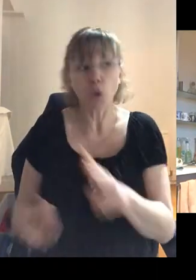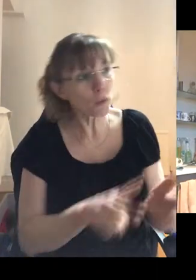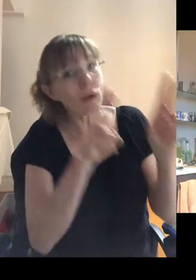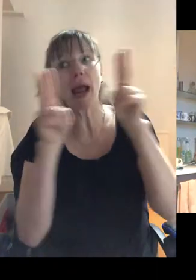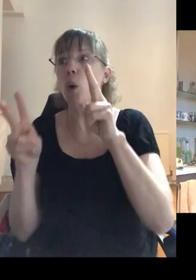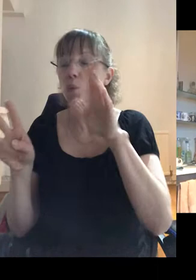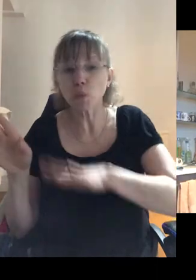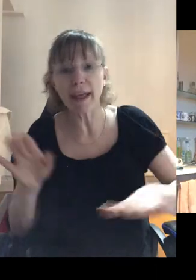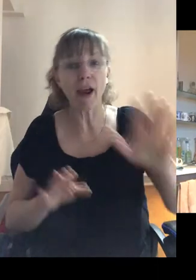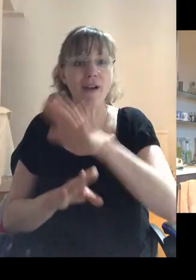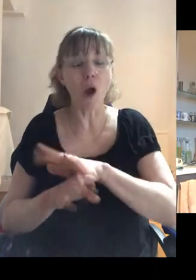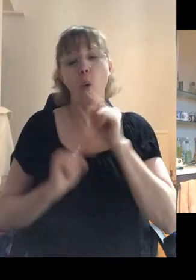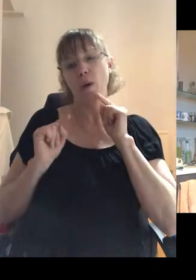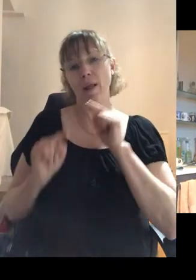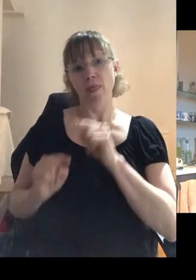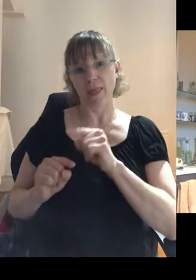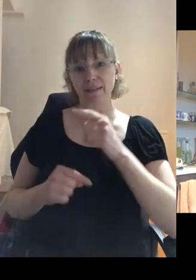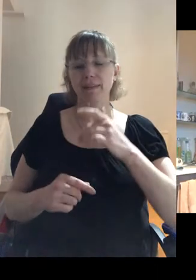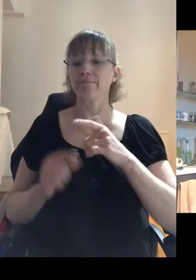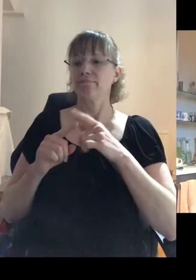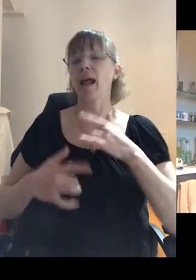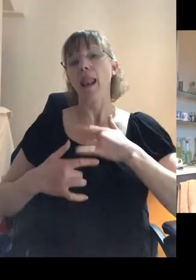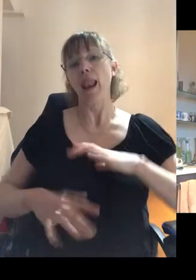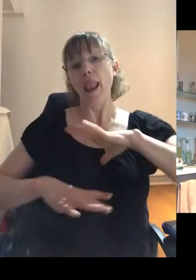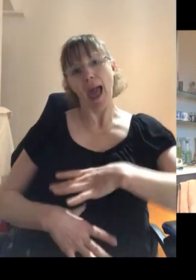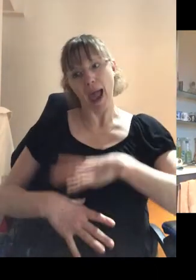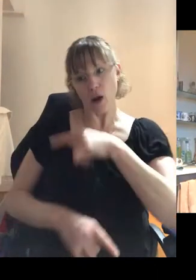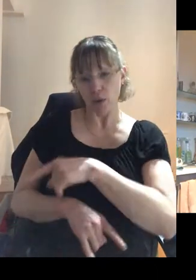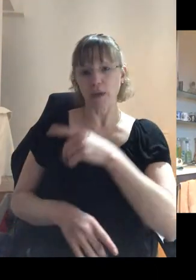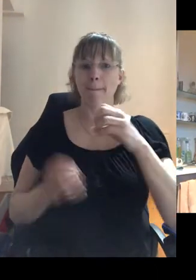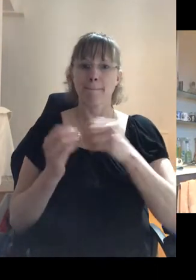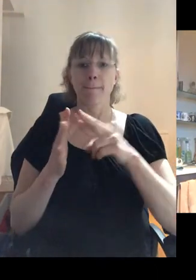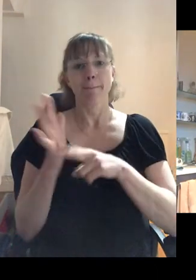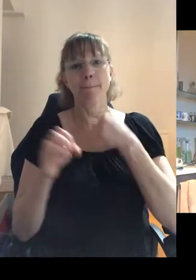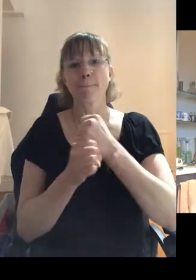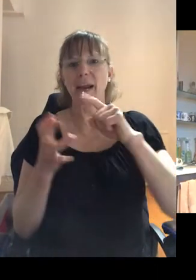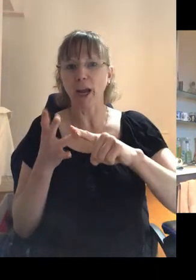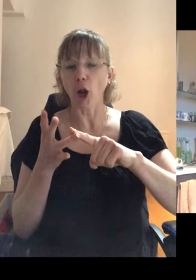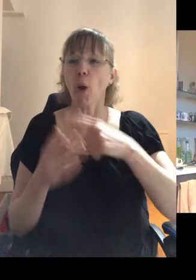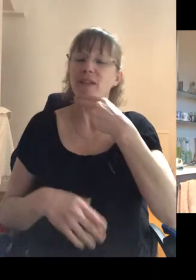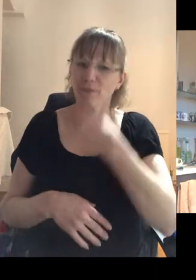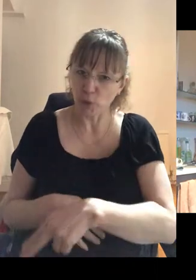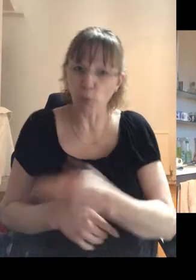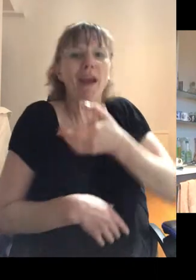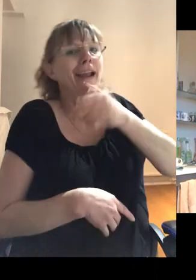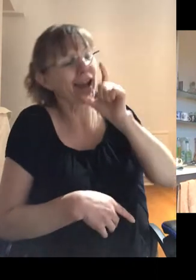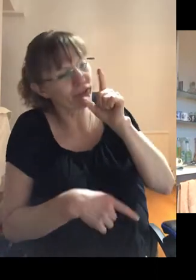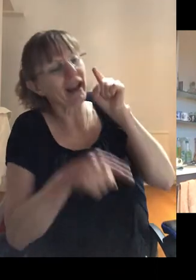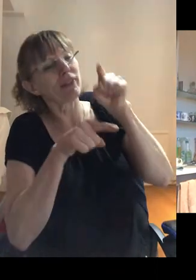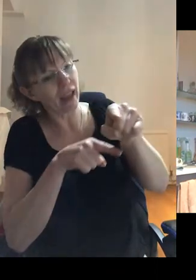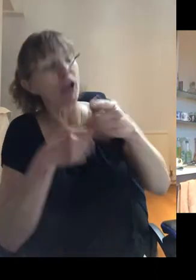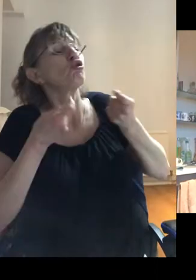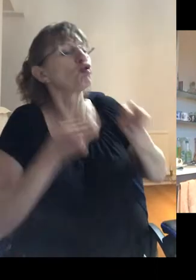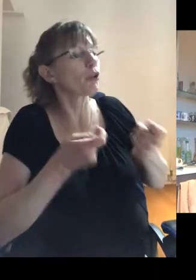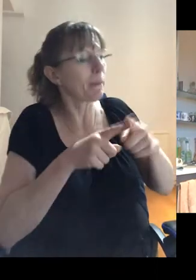premises and all, well, this is, this is the lounge and we'll be having bingo this afternoon. And here's the cafeteria and we'll be doing that. there's